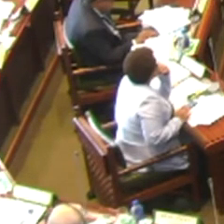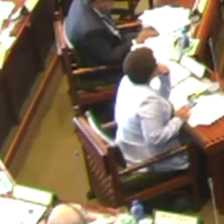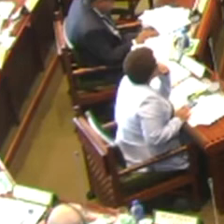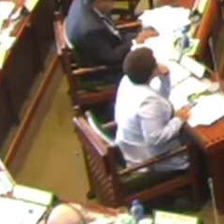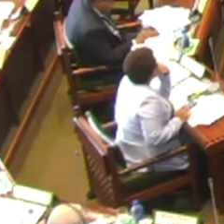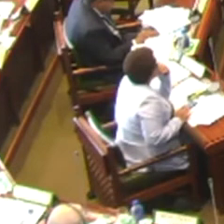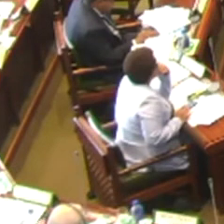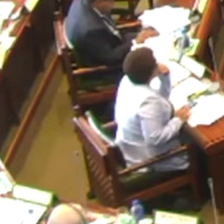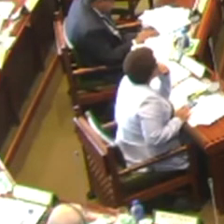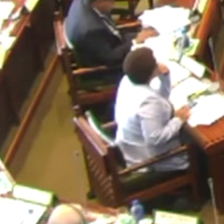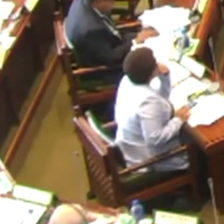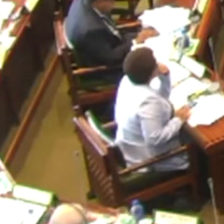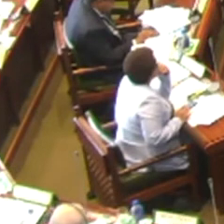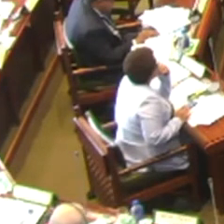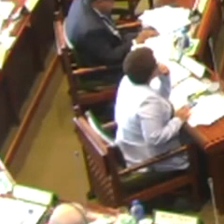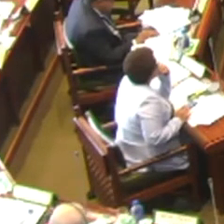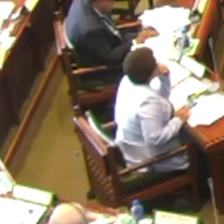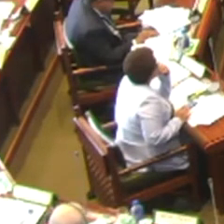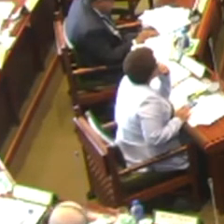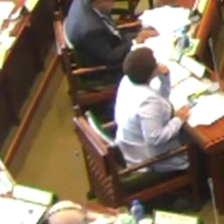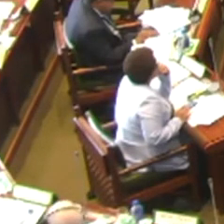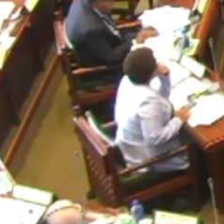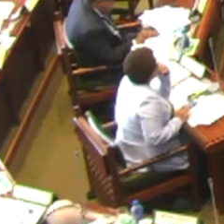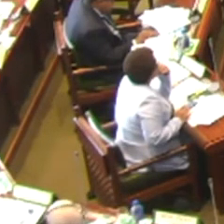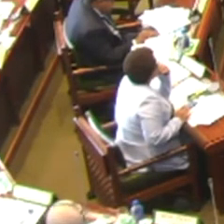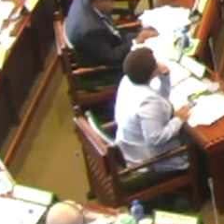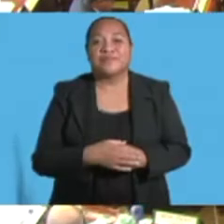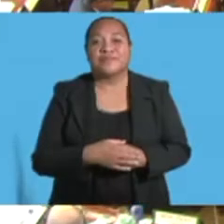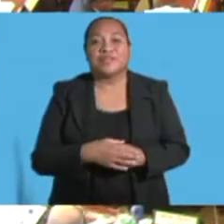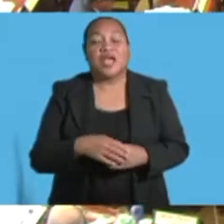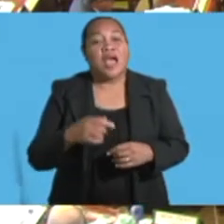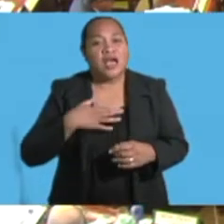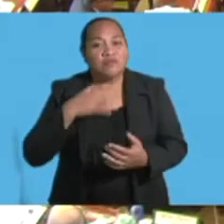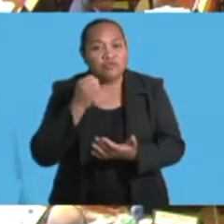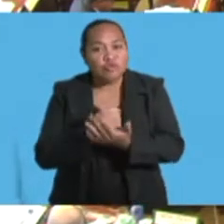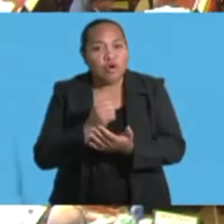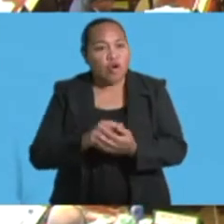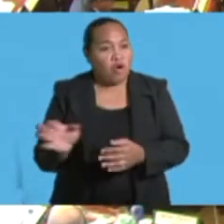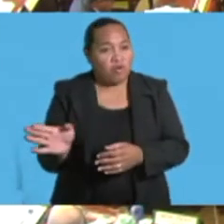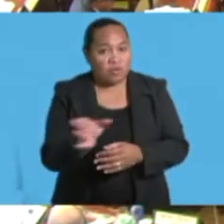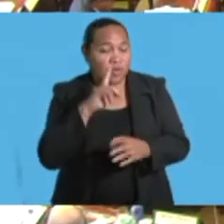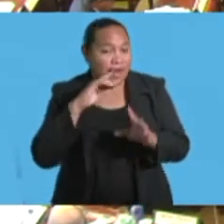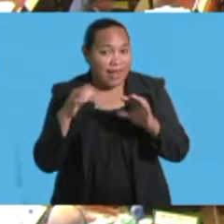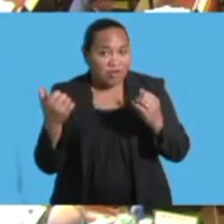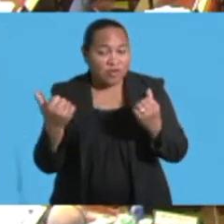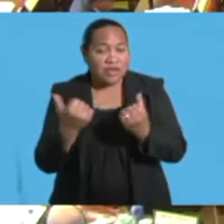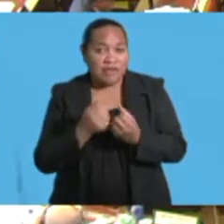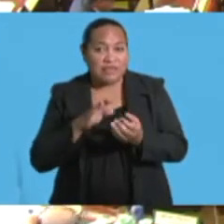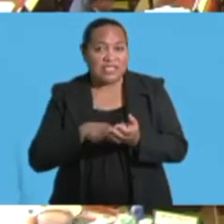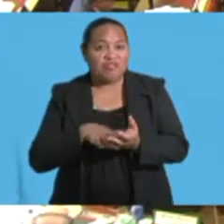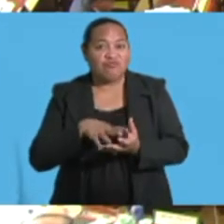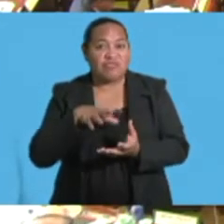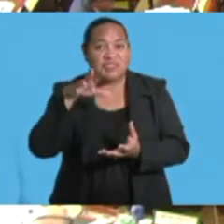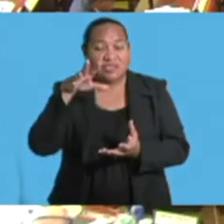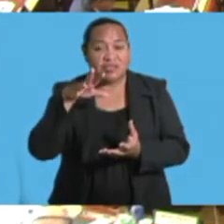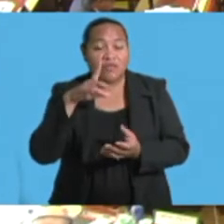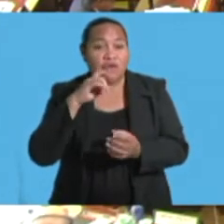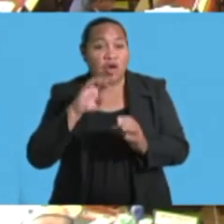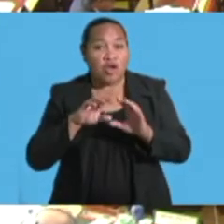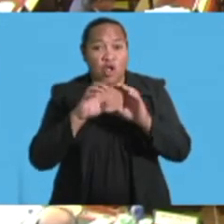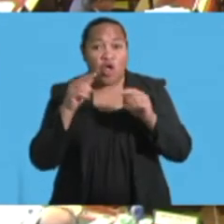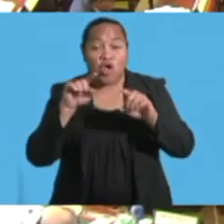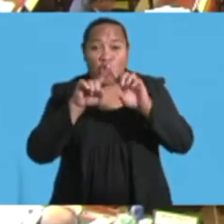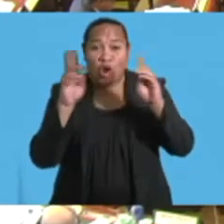the Ministry of Environment. Madam Speaker, I am sure everyone in this House will agree that there is an increasing global interest and